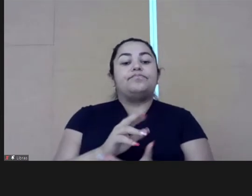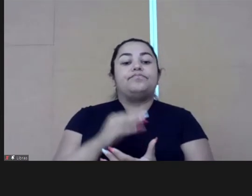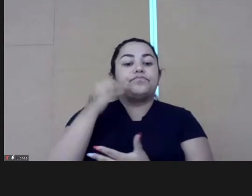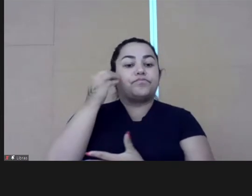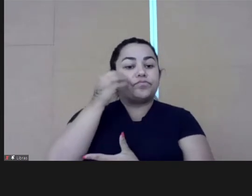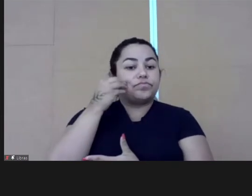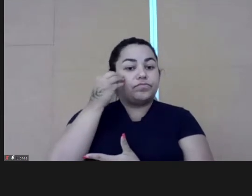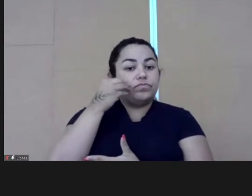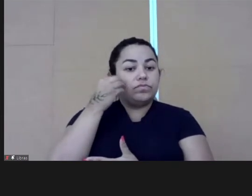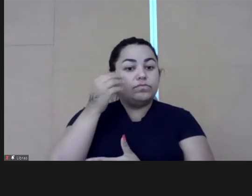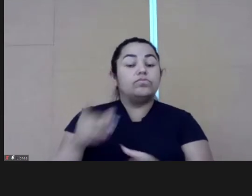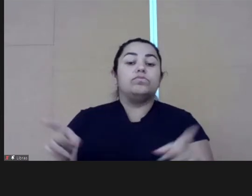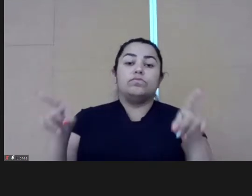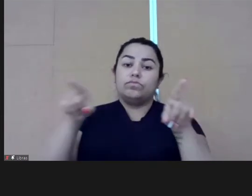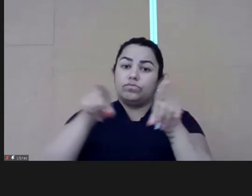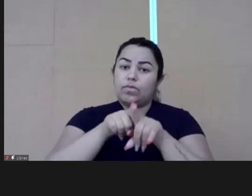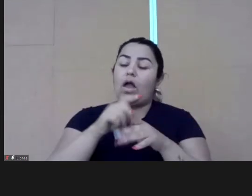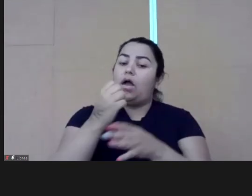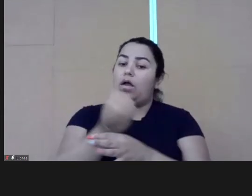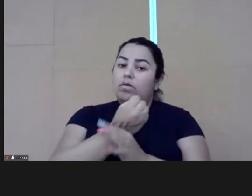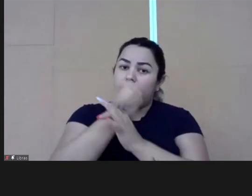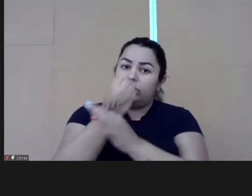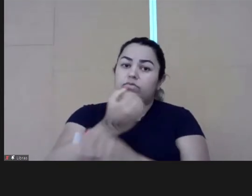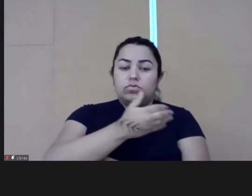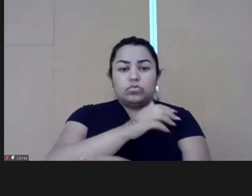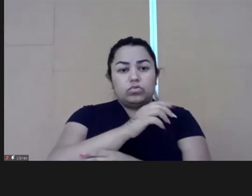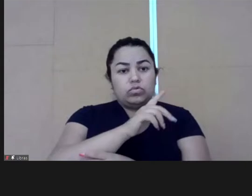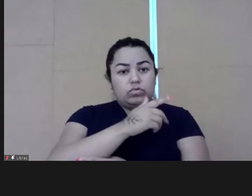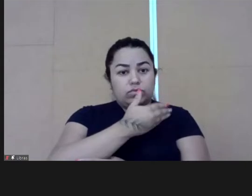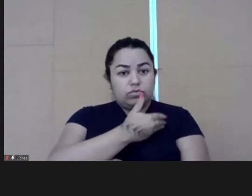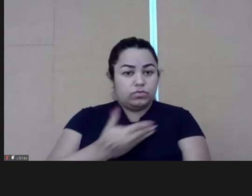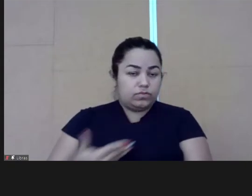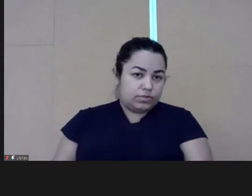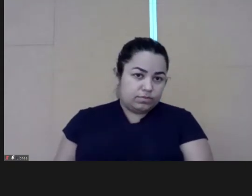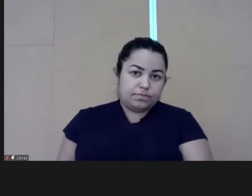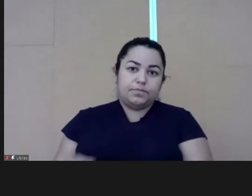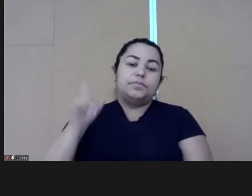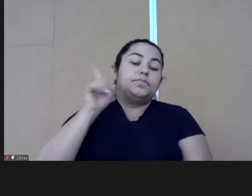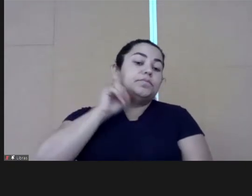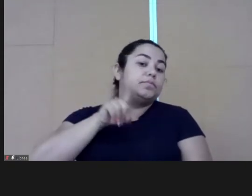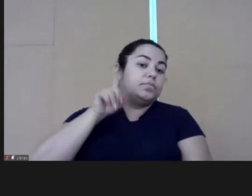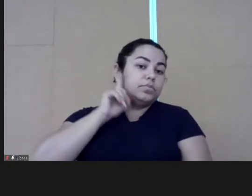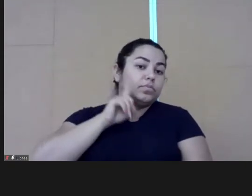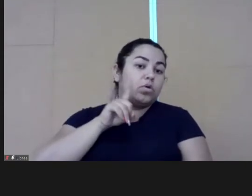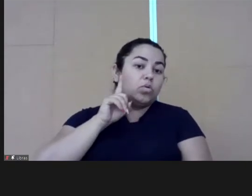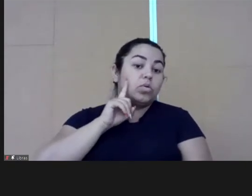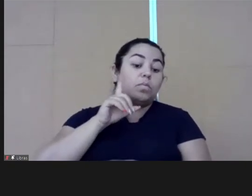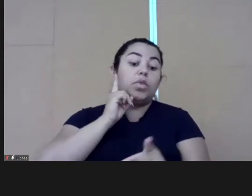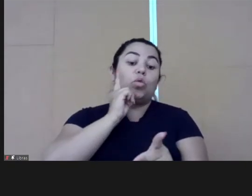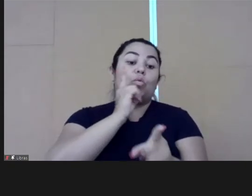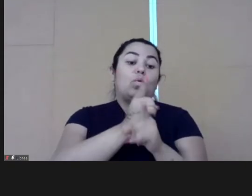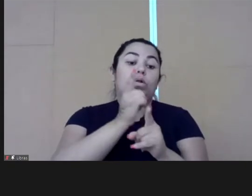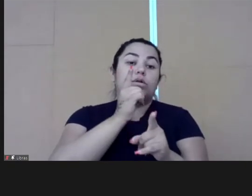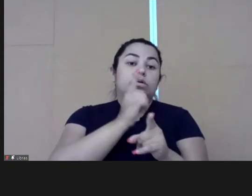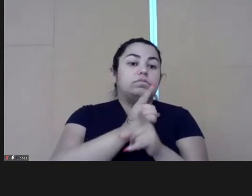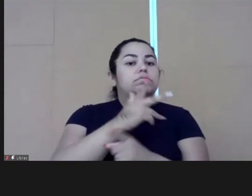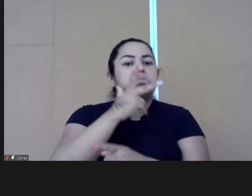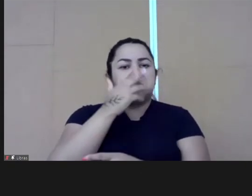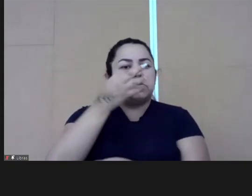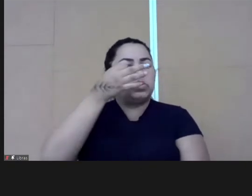implement the results from the partnership in the state and government.